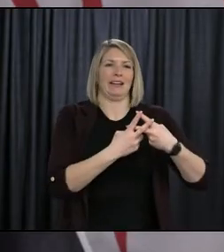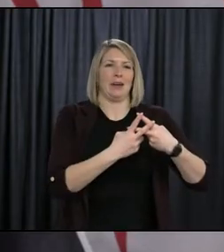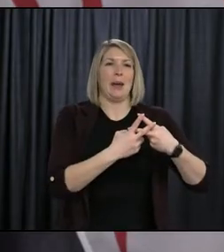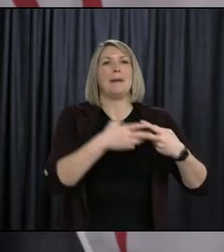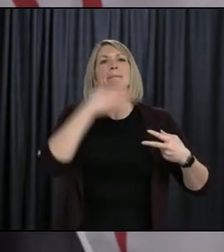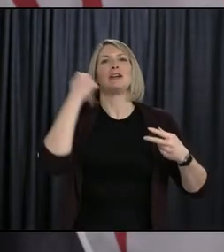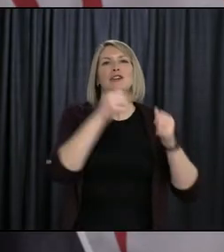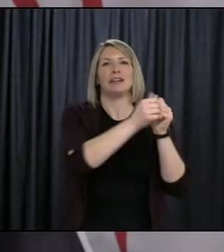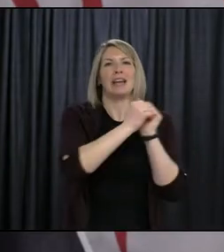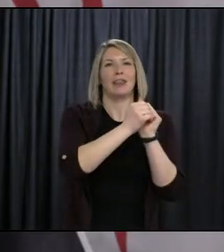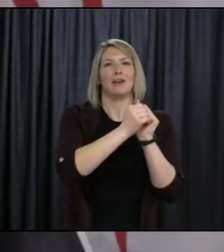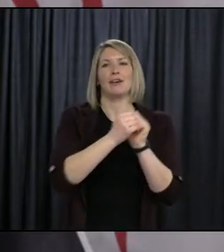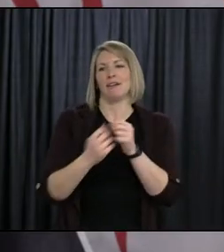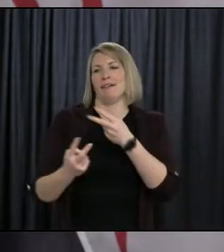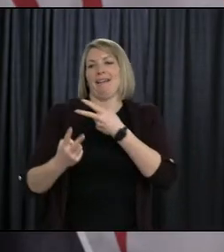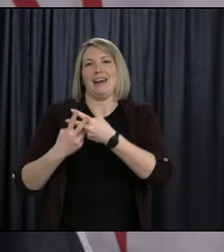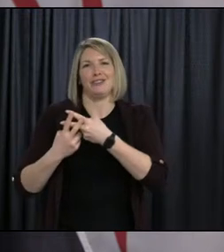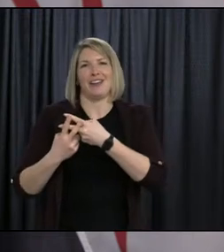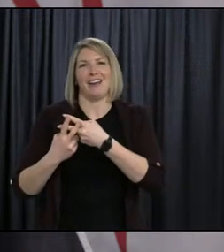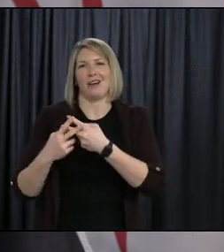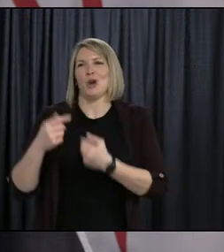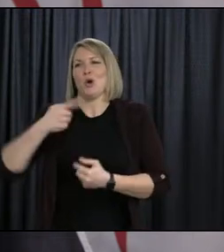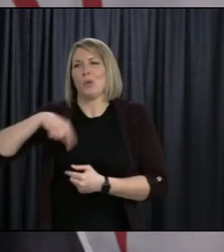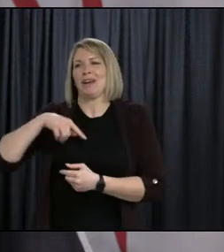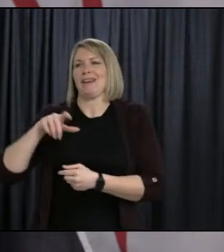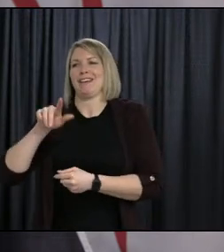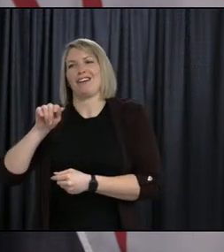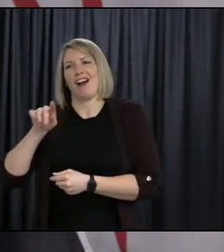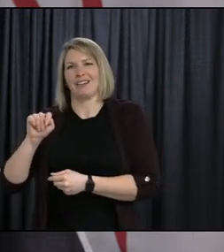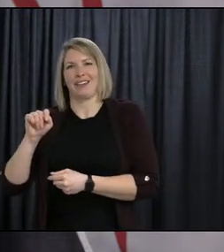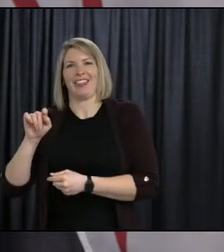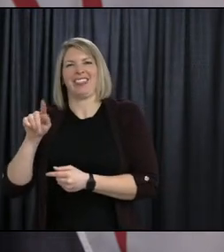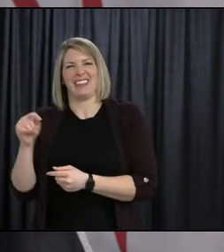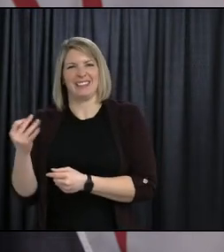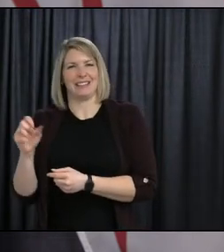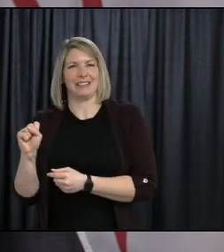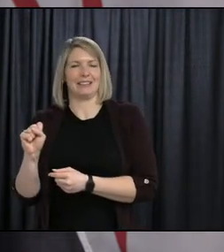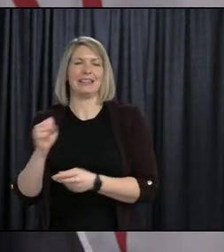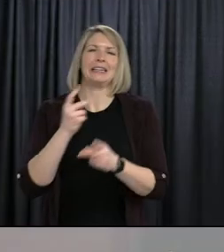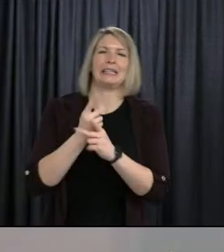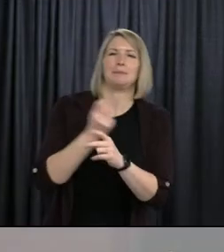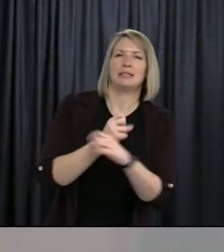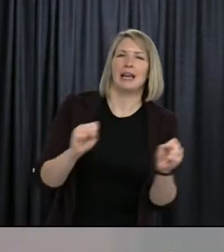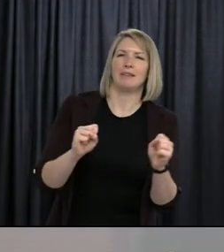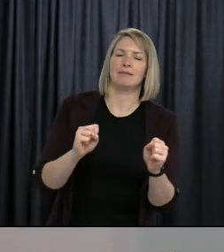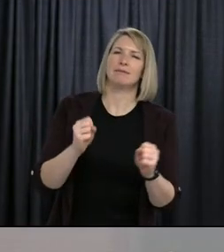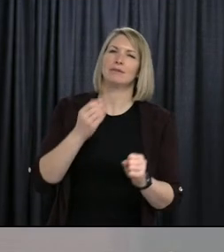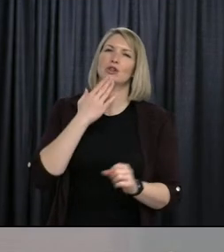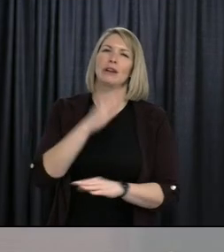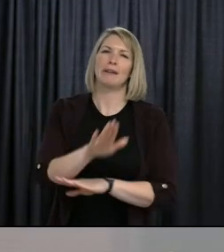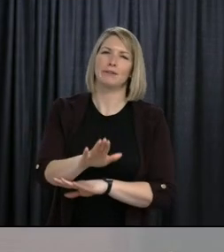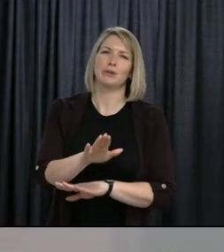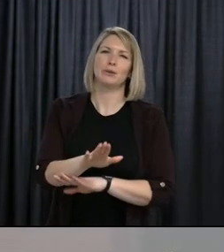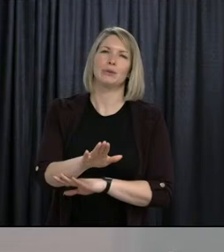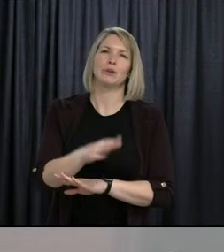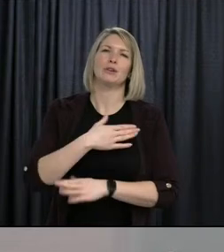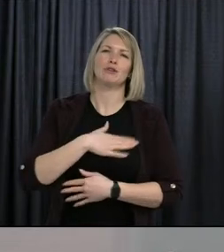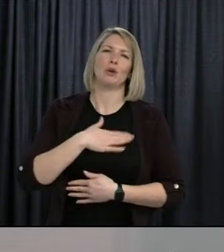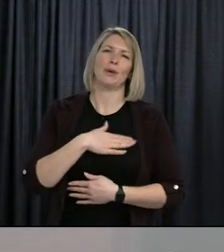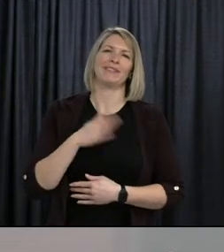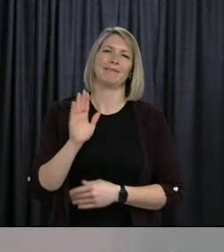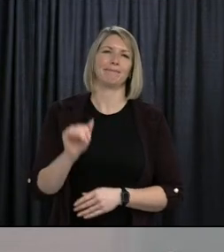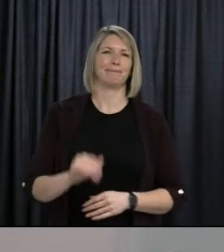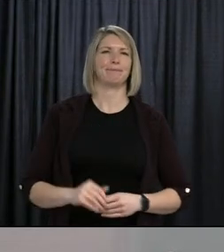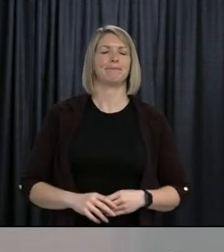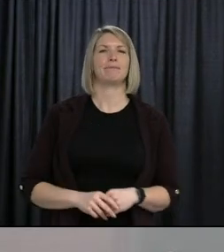got this. But stay safe, everyone. Be well. Thank you, Tony. Thank you, everyone. Take care and enjoy the rest of your